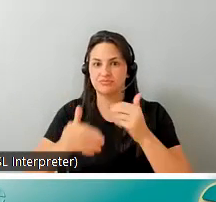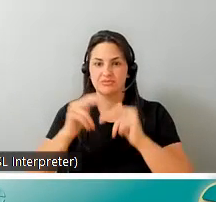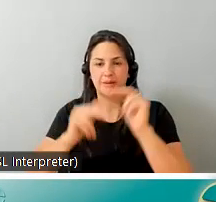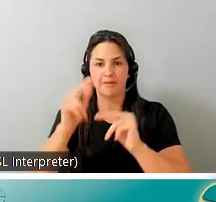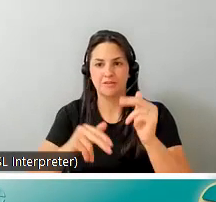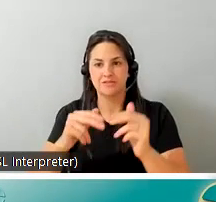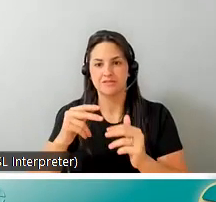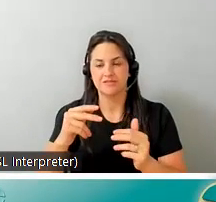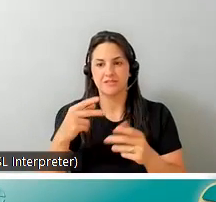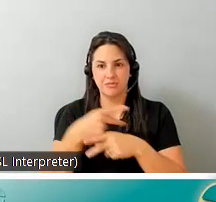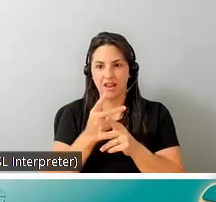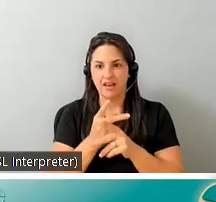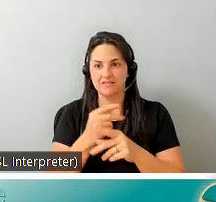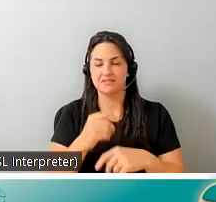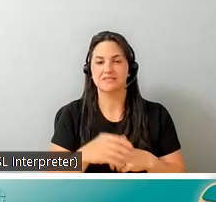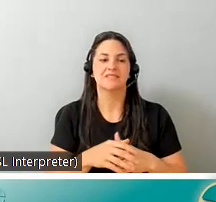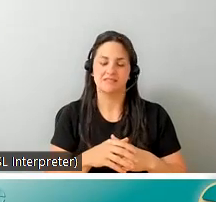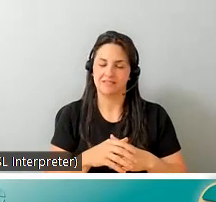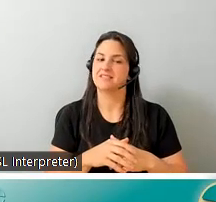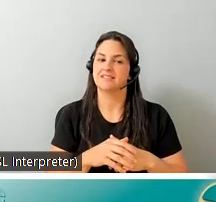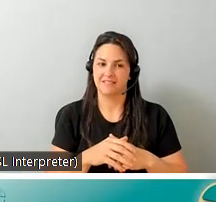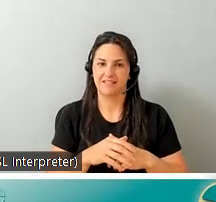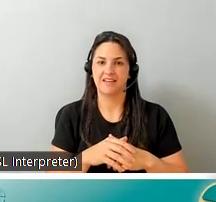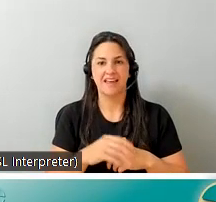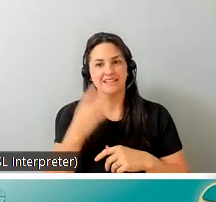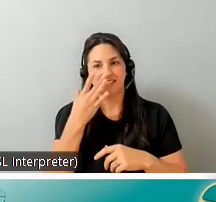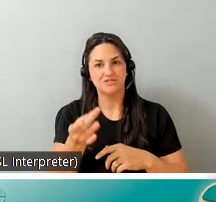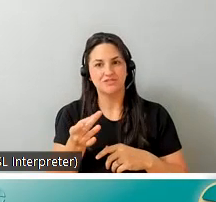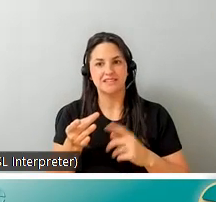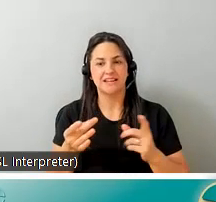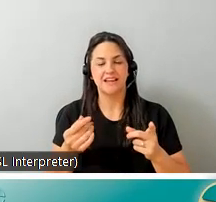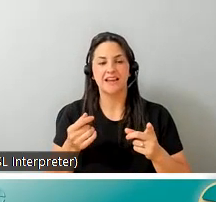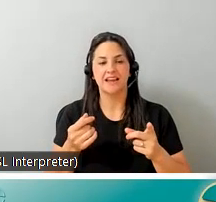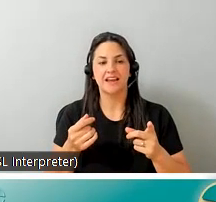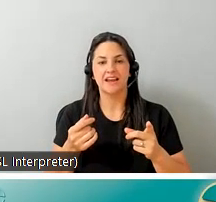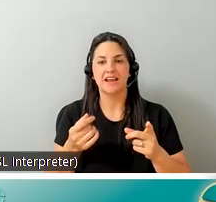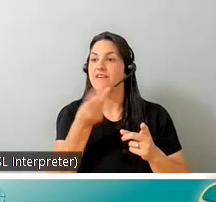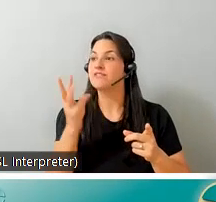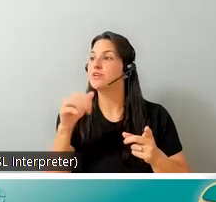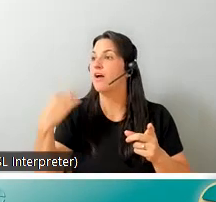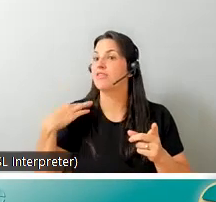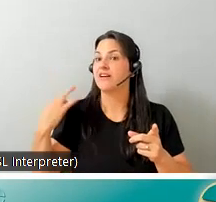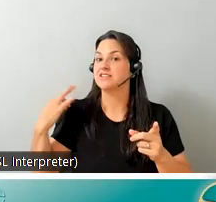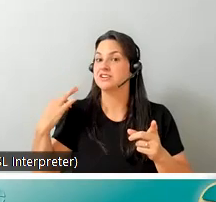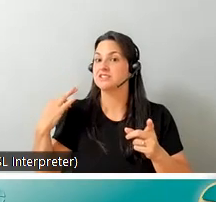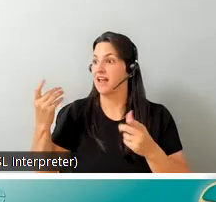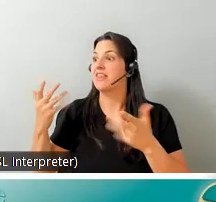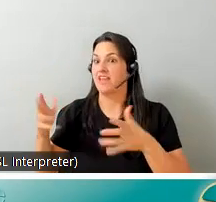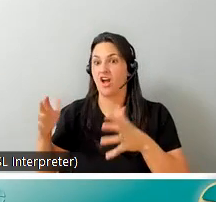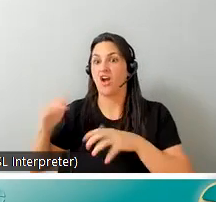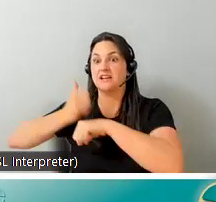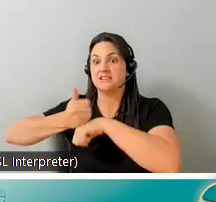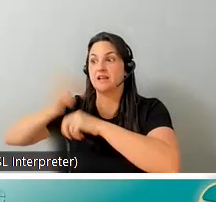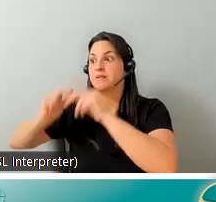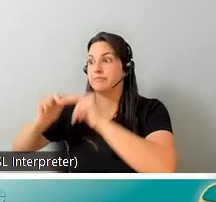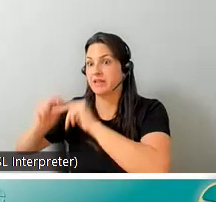we mentioned the iterative design process uh i think it's interesting to note that a few other volunteers had put together a solution for her but it